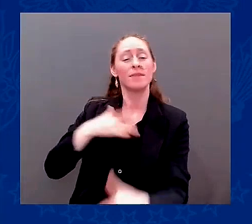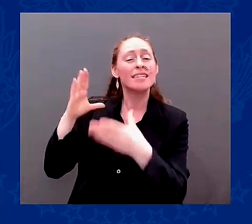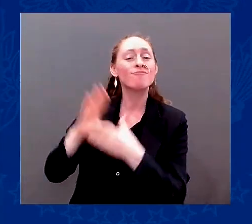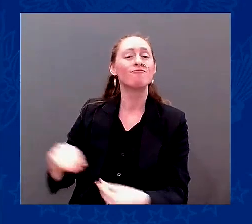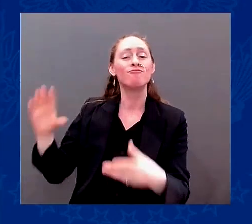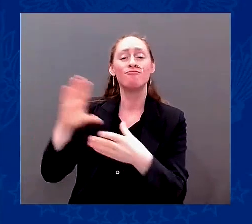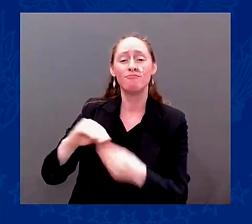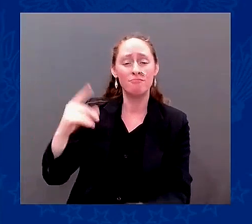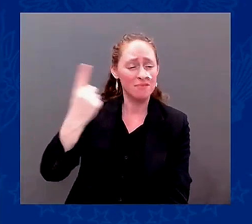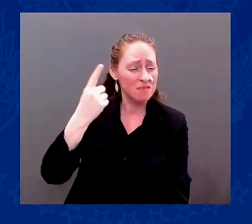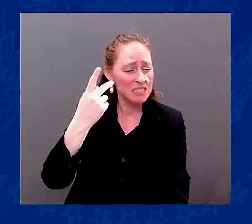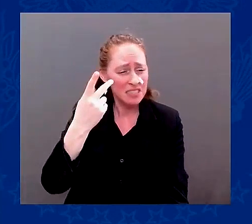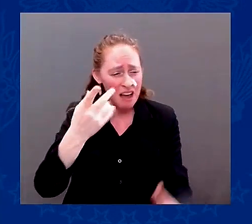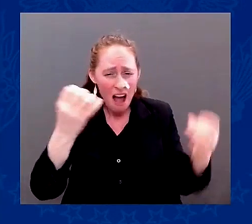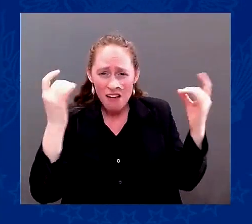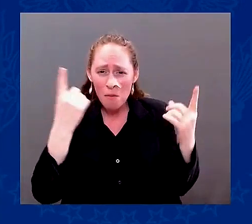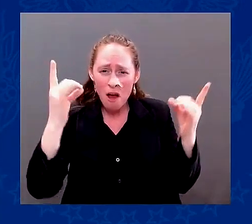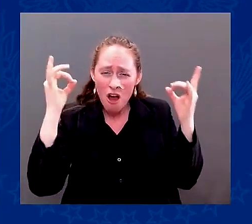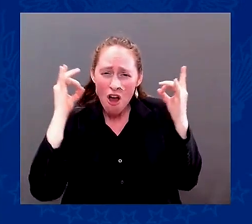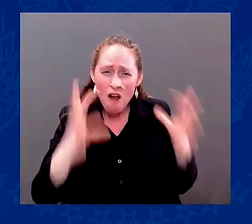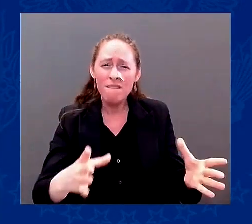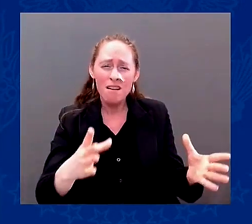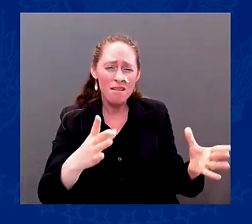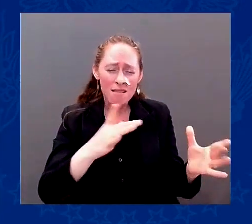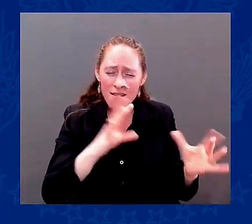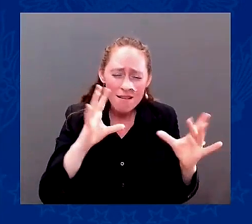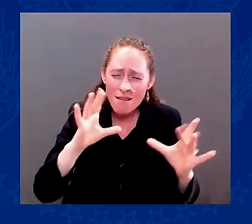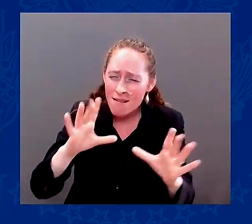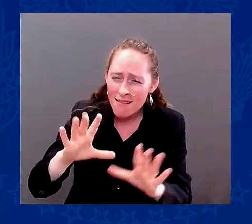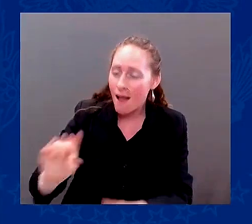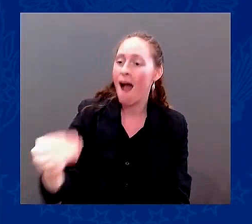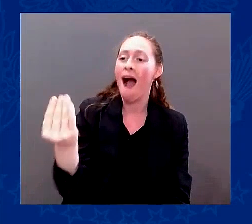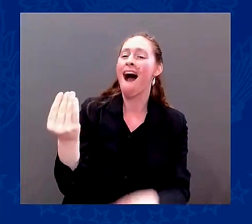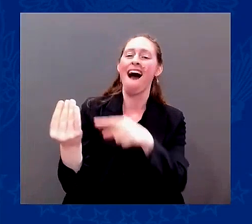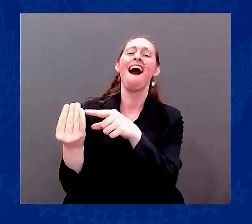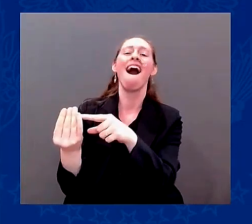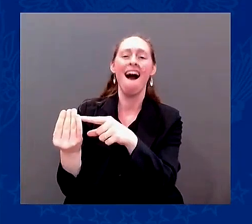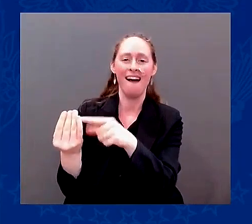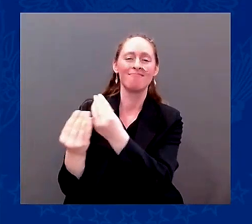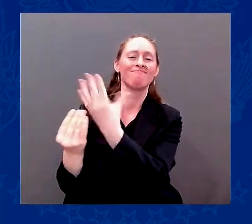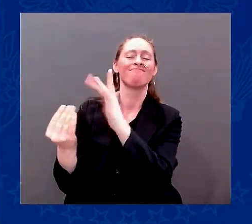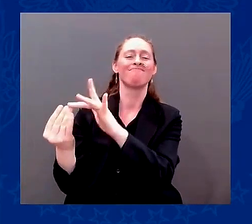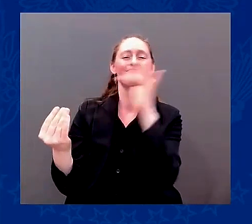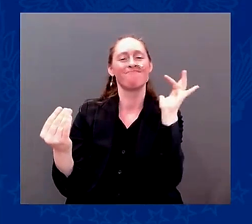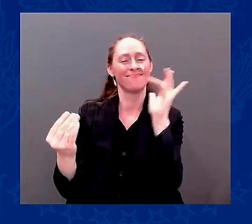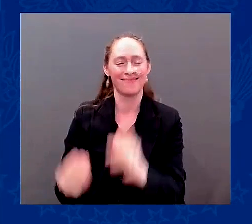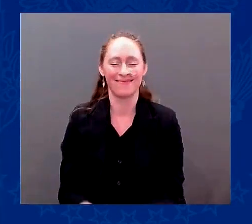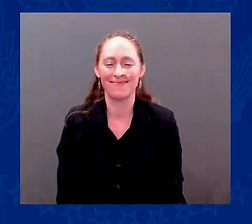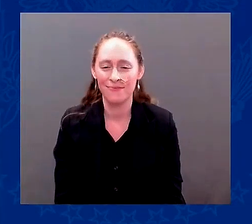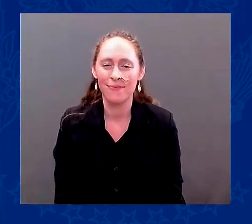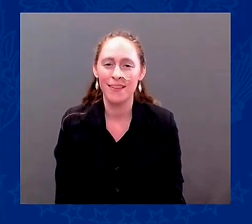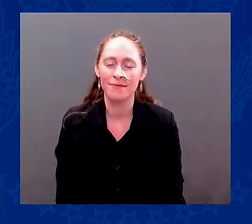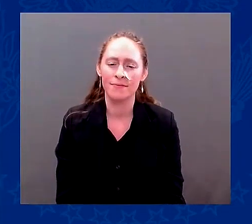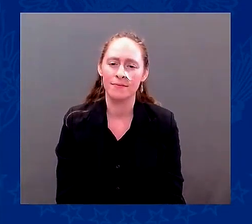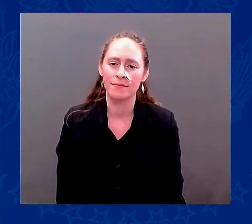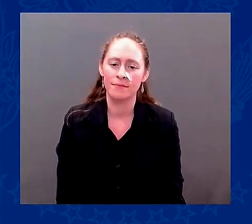I think this presents us with some significant opportunities to make some real changes. You know, we are at an inflection point, I